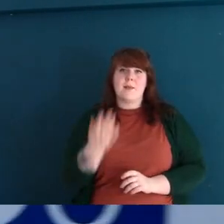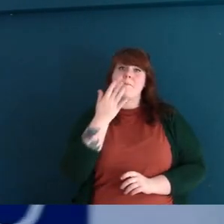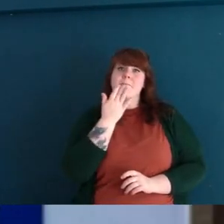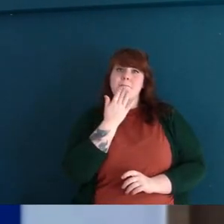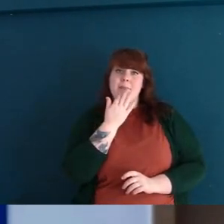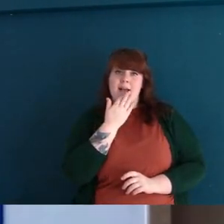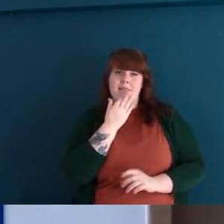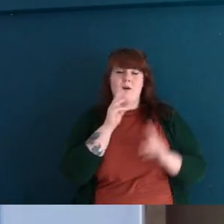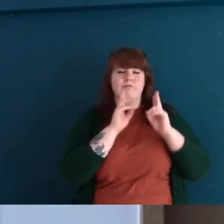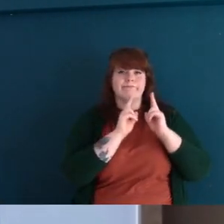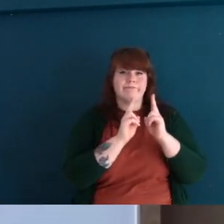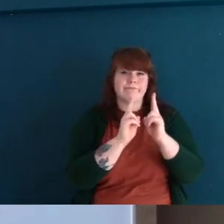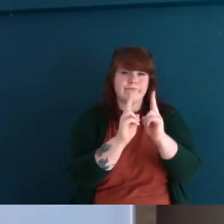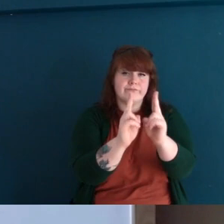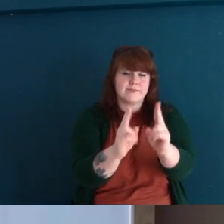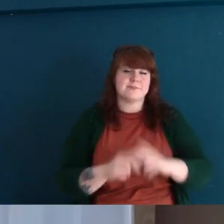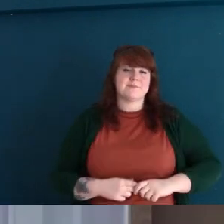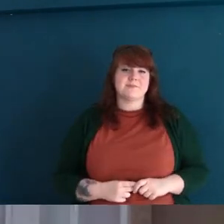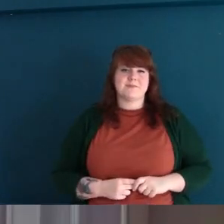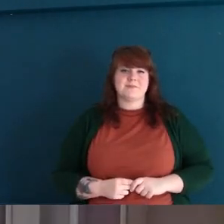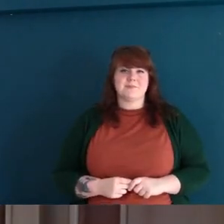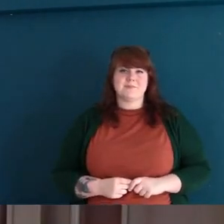B0 is where all the maths classrooms are.